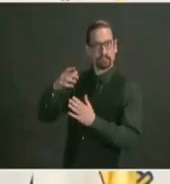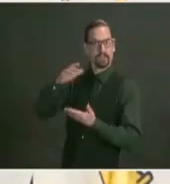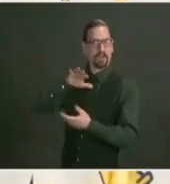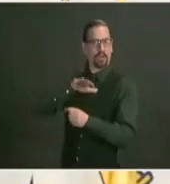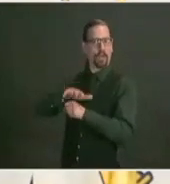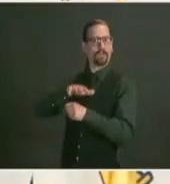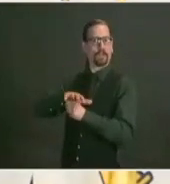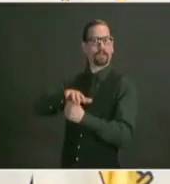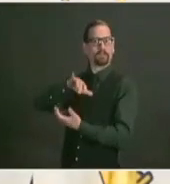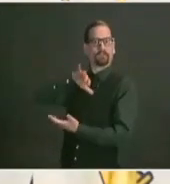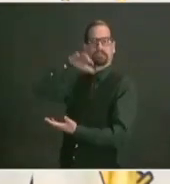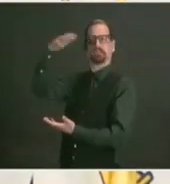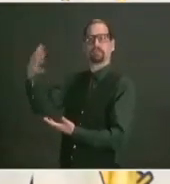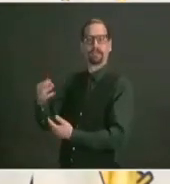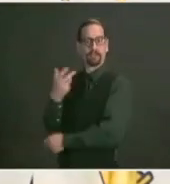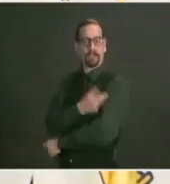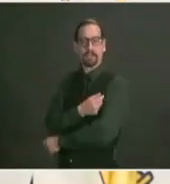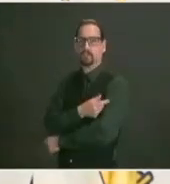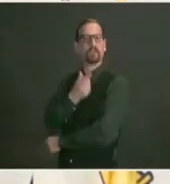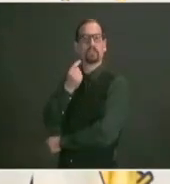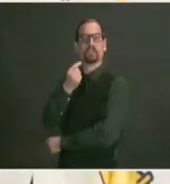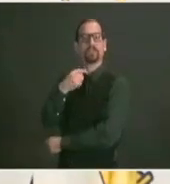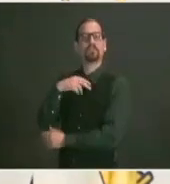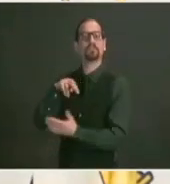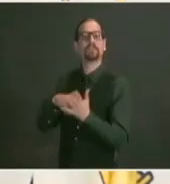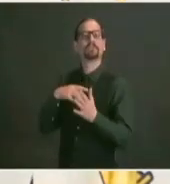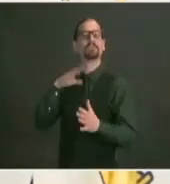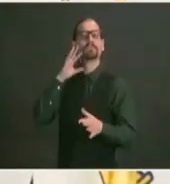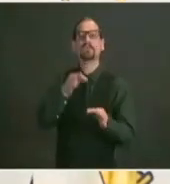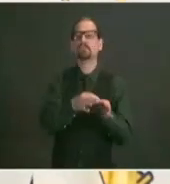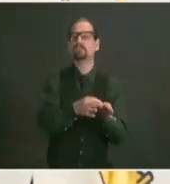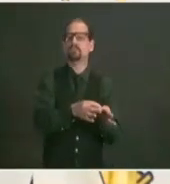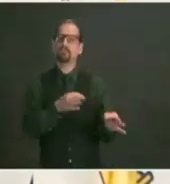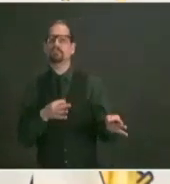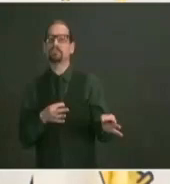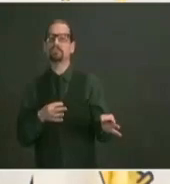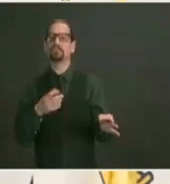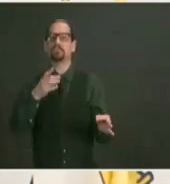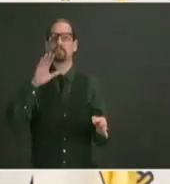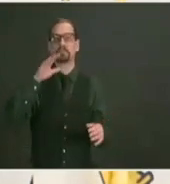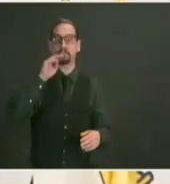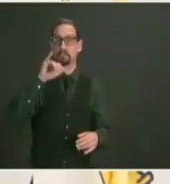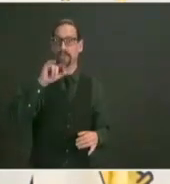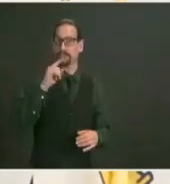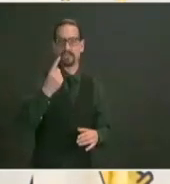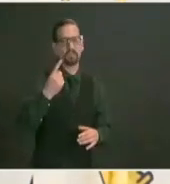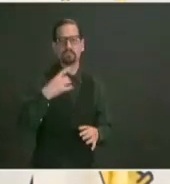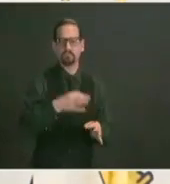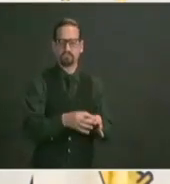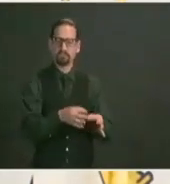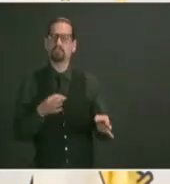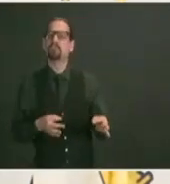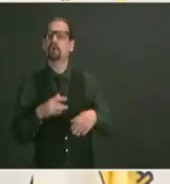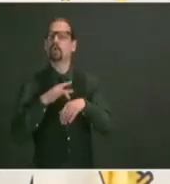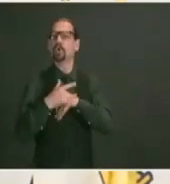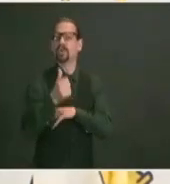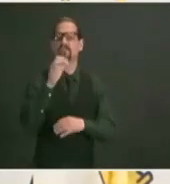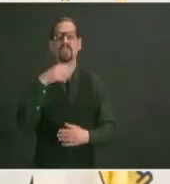confident that the president will deliver this is why our team is focused on increasing the state's